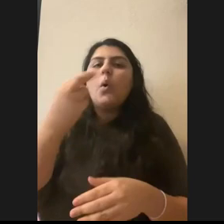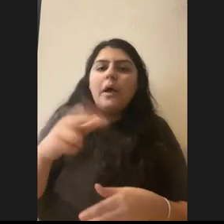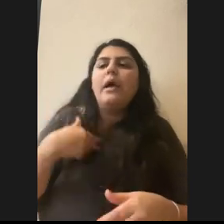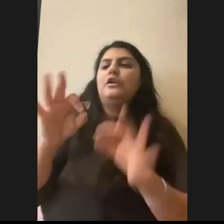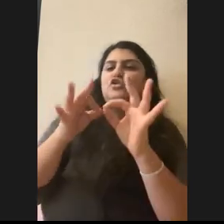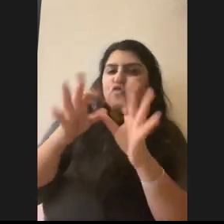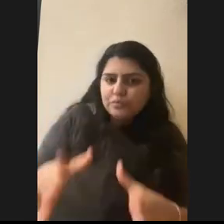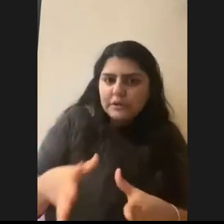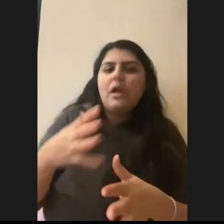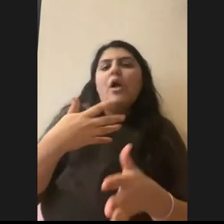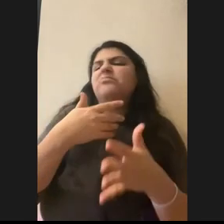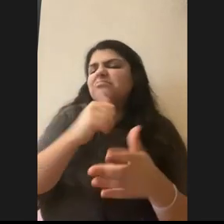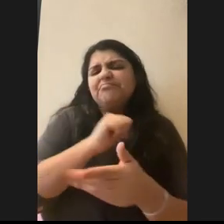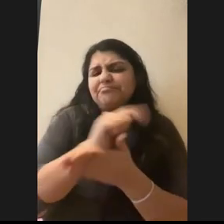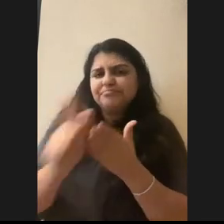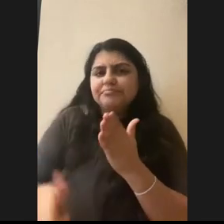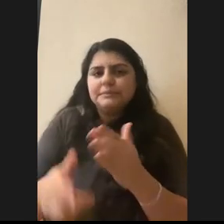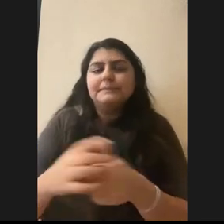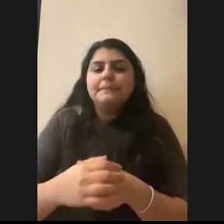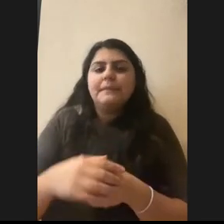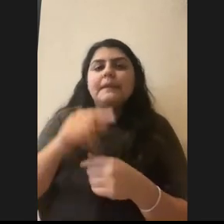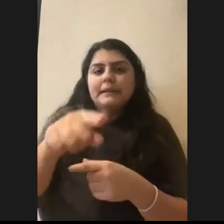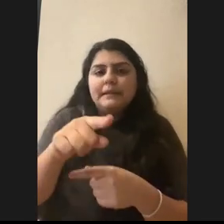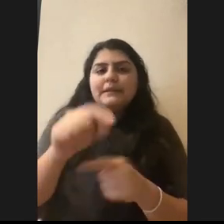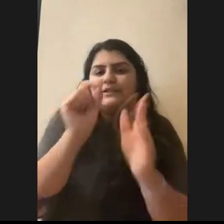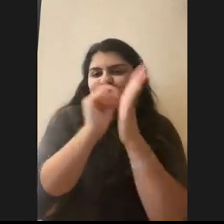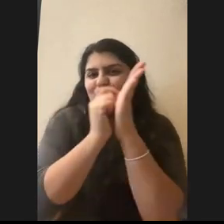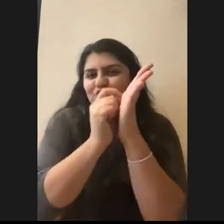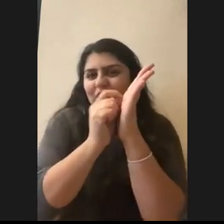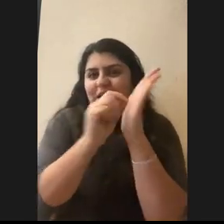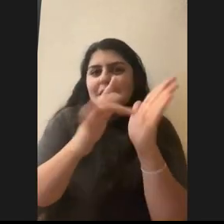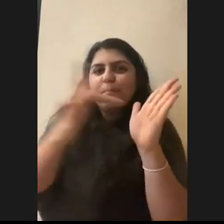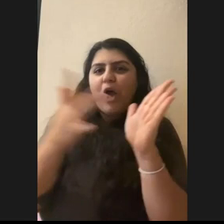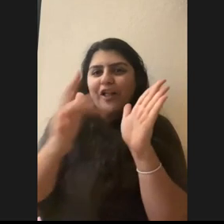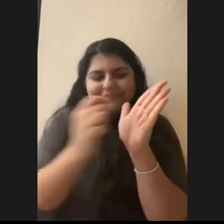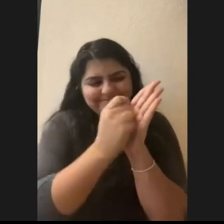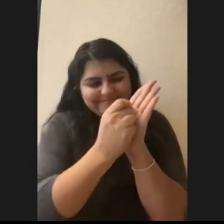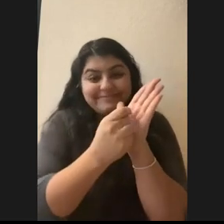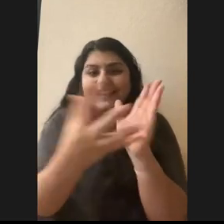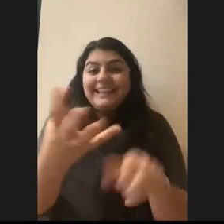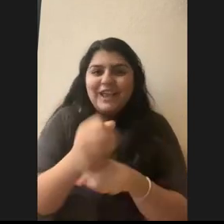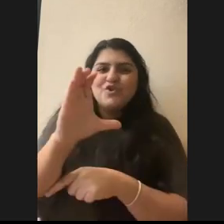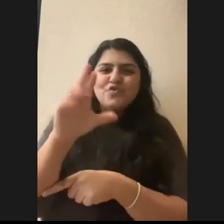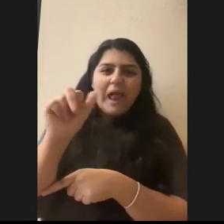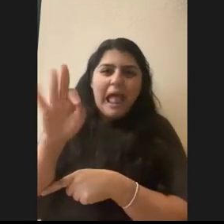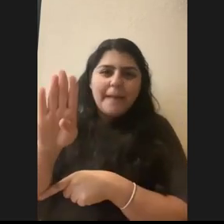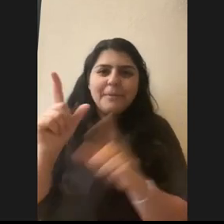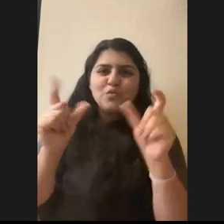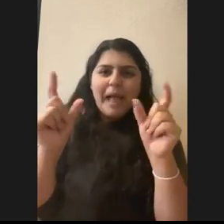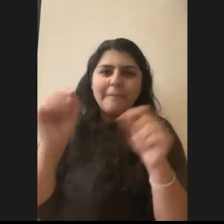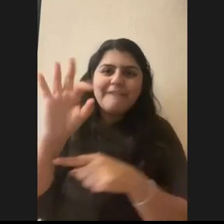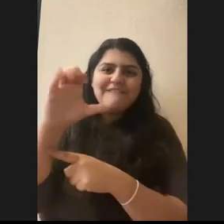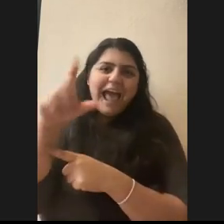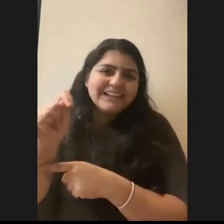interpretation and all sorts of stuff. Um, these are, you scratch off the little sparkles and you get a crab facts. Pretty sweet. You can get those, um,